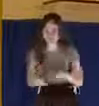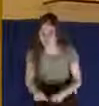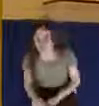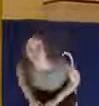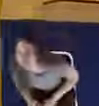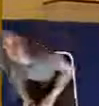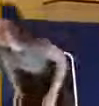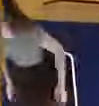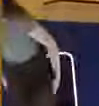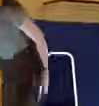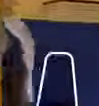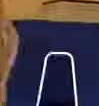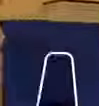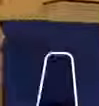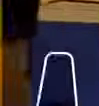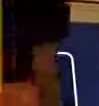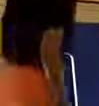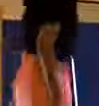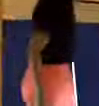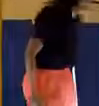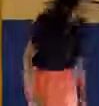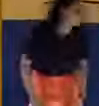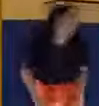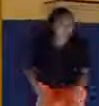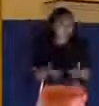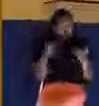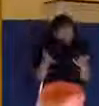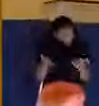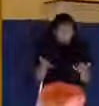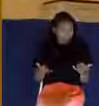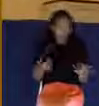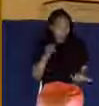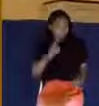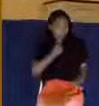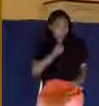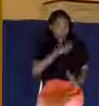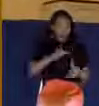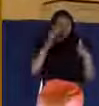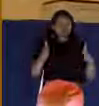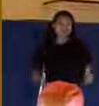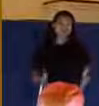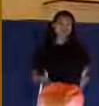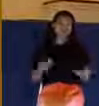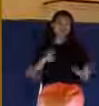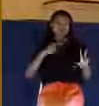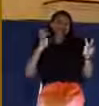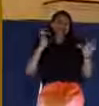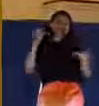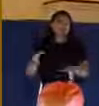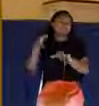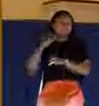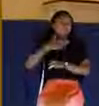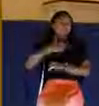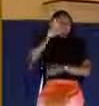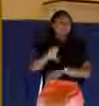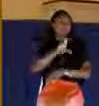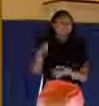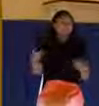And now I am a Christian and bearing my own cross, as it were, like Simon.